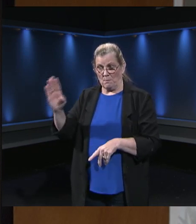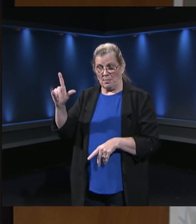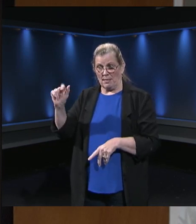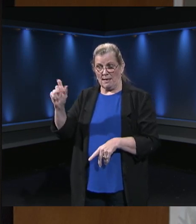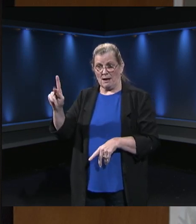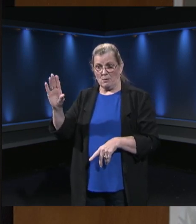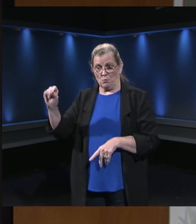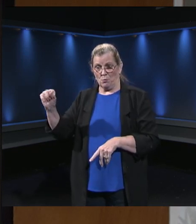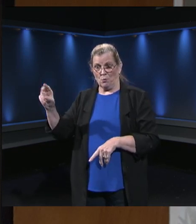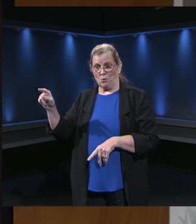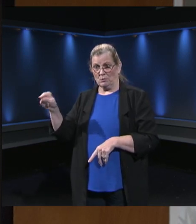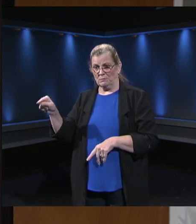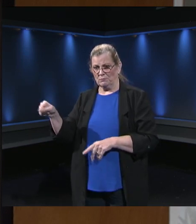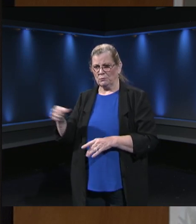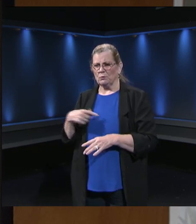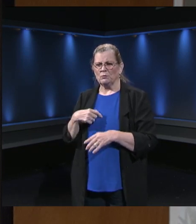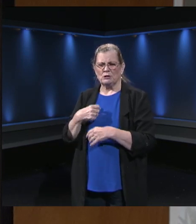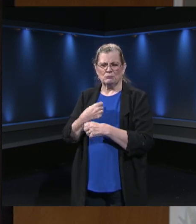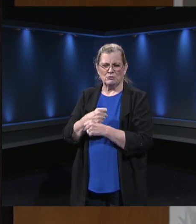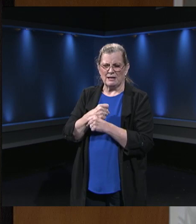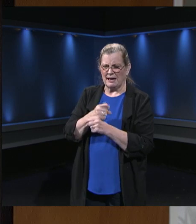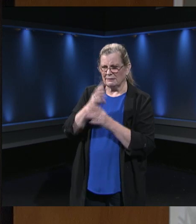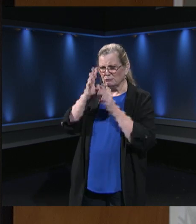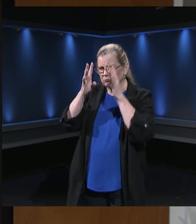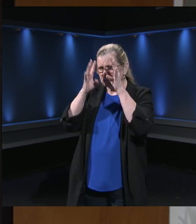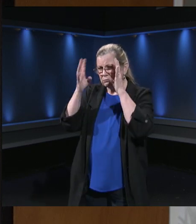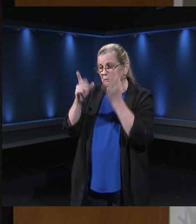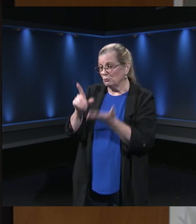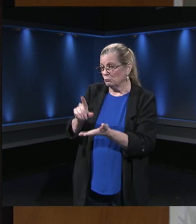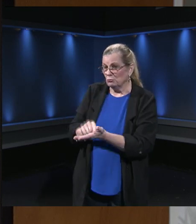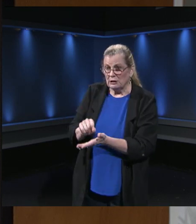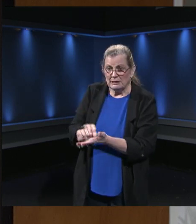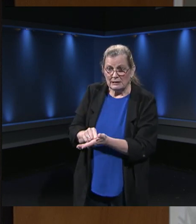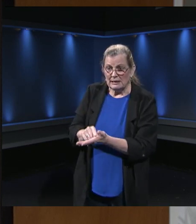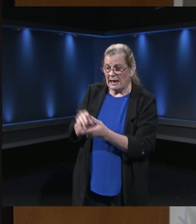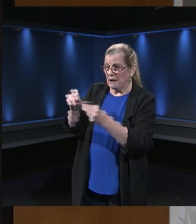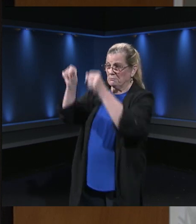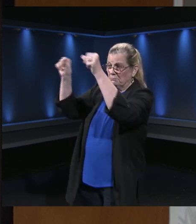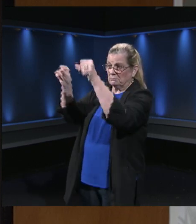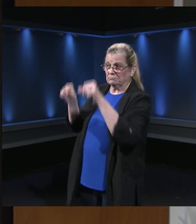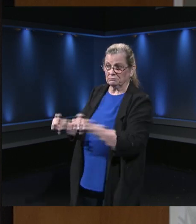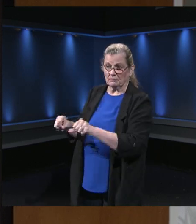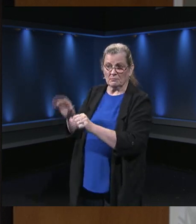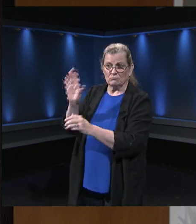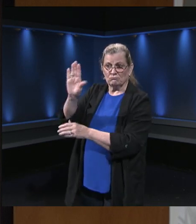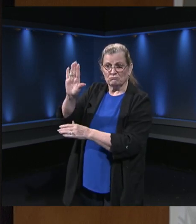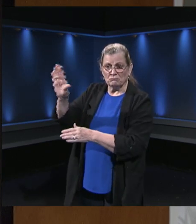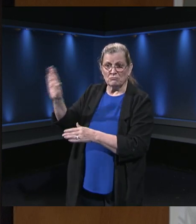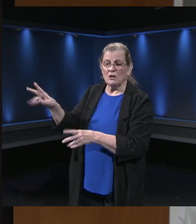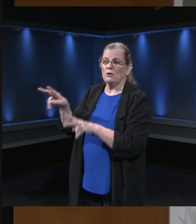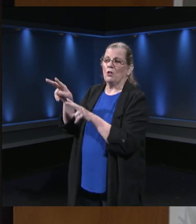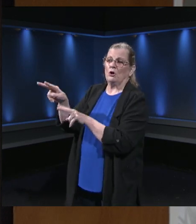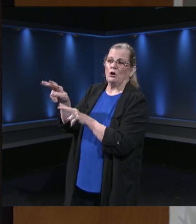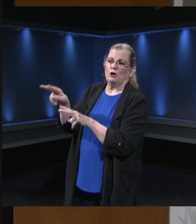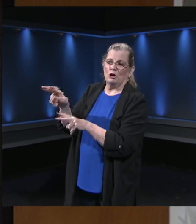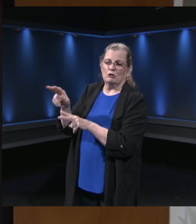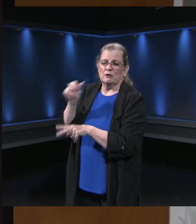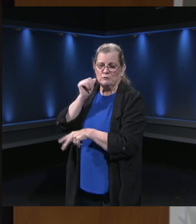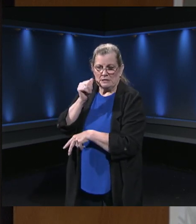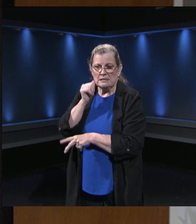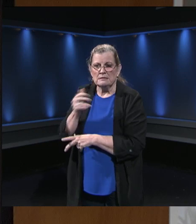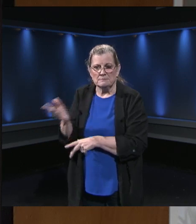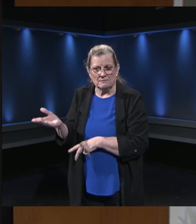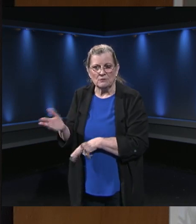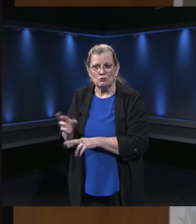next week as that just put it up on your refrigerator. And it is available in other languages as well. I know Tracy's team has been working with